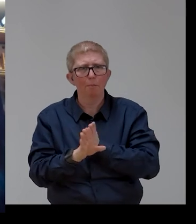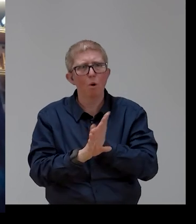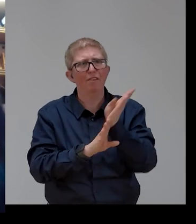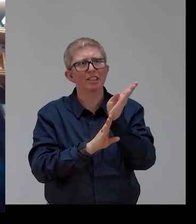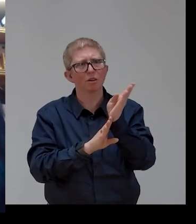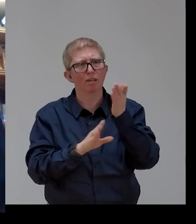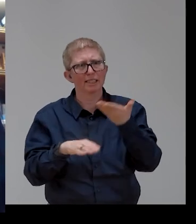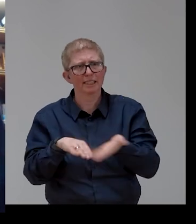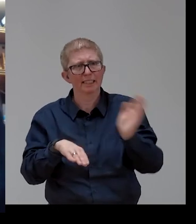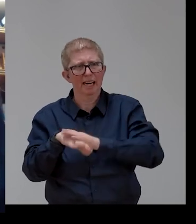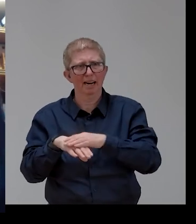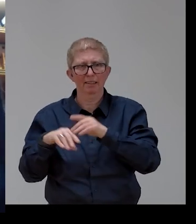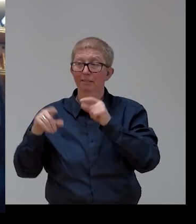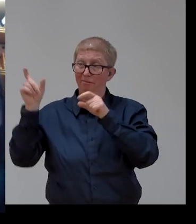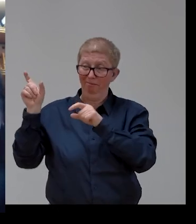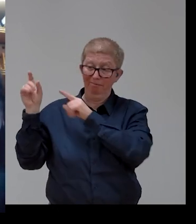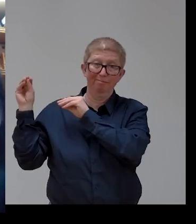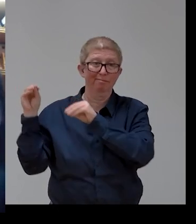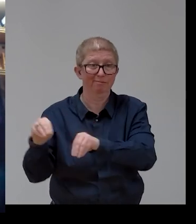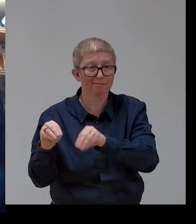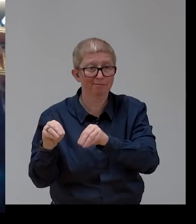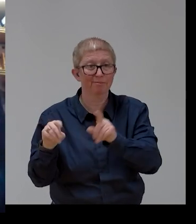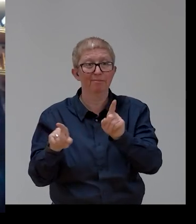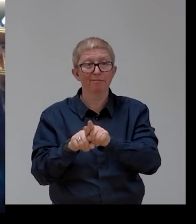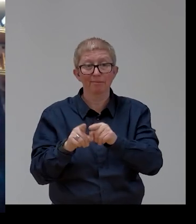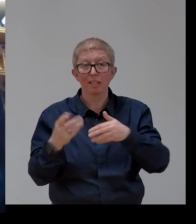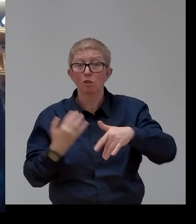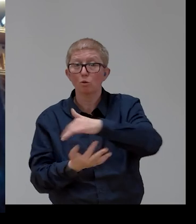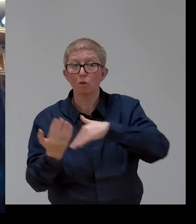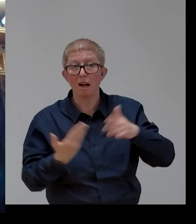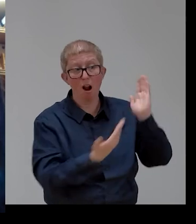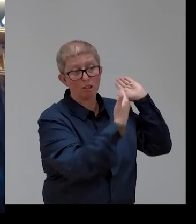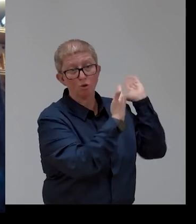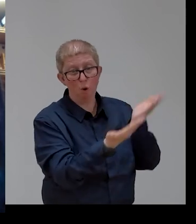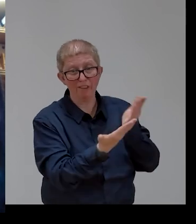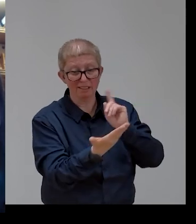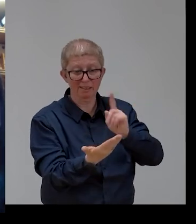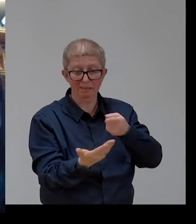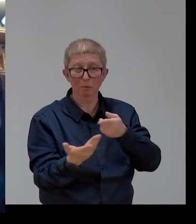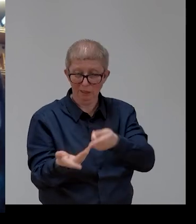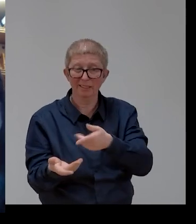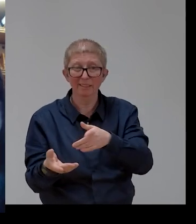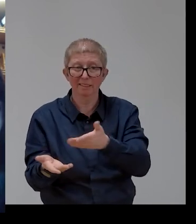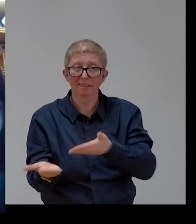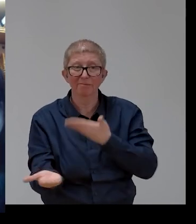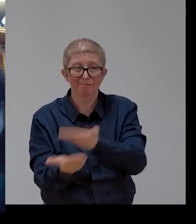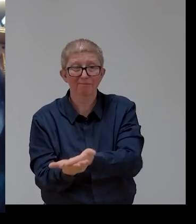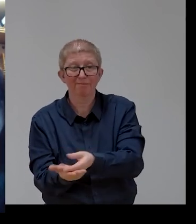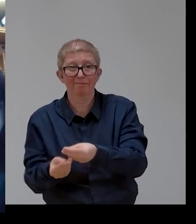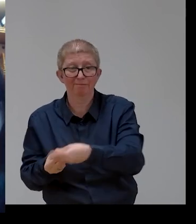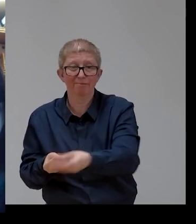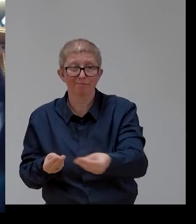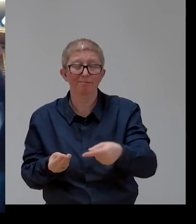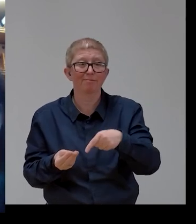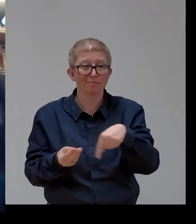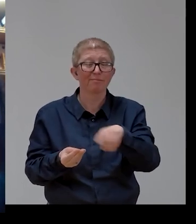in order, and also in the social services, to use these accessible technologies. This is very important, and we